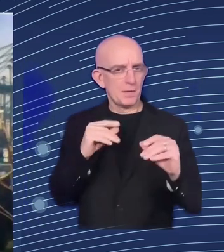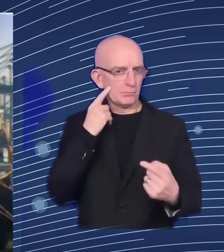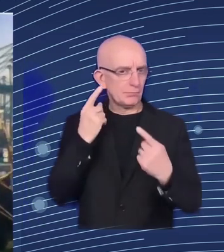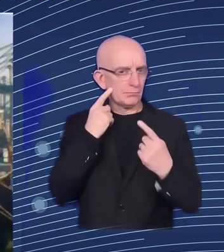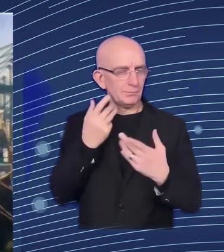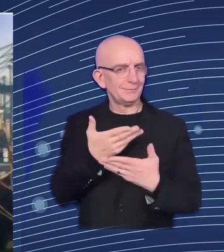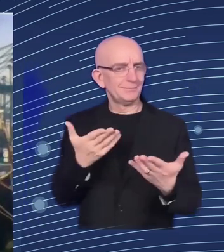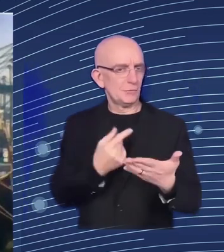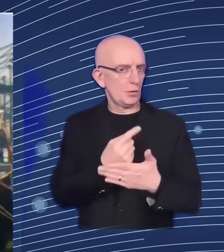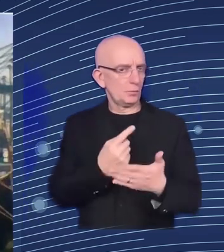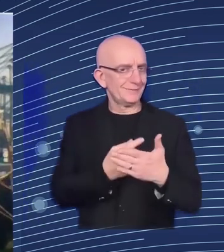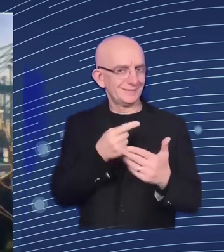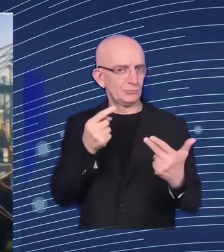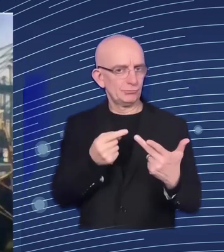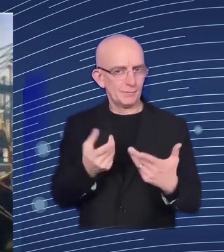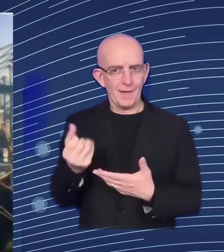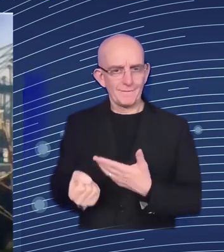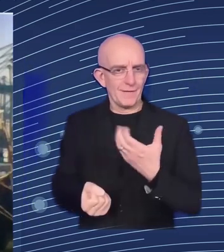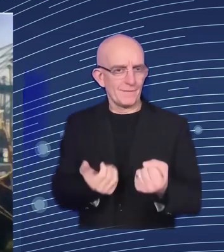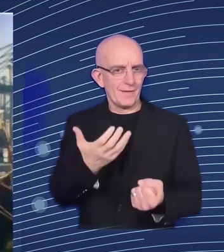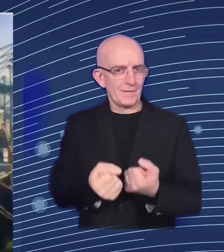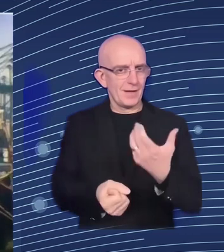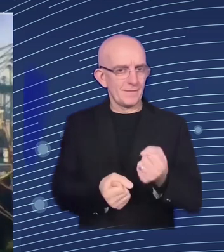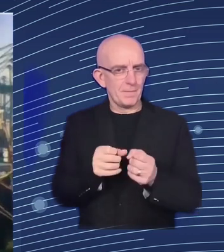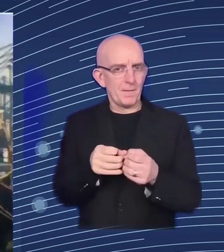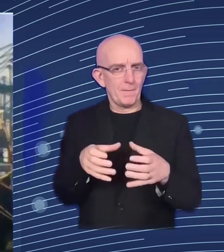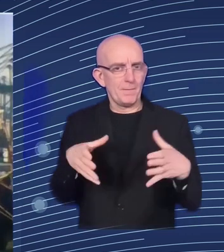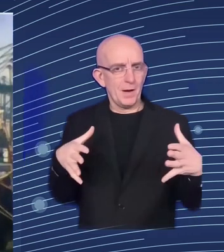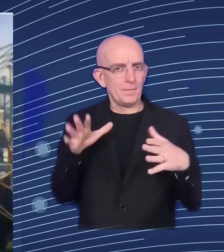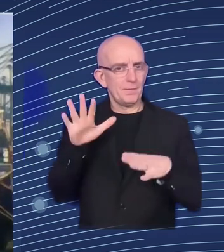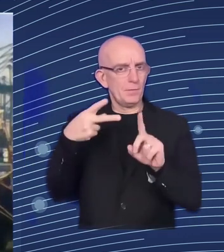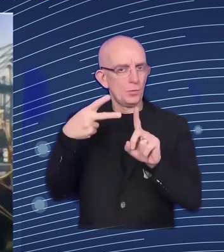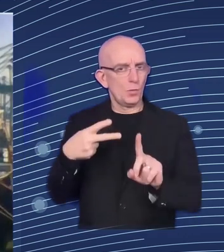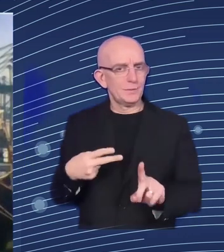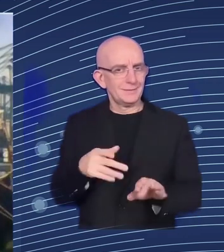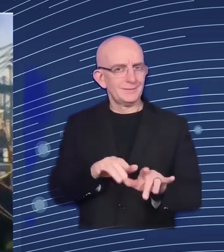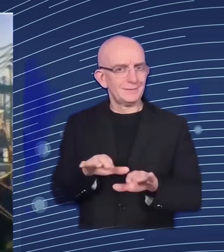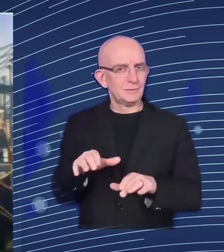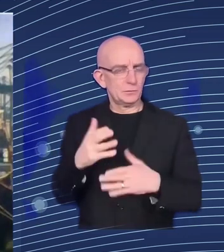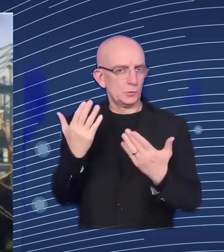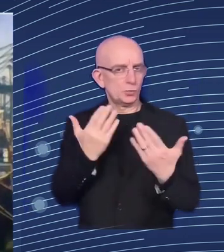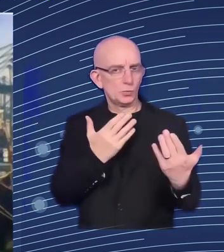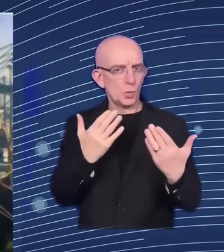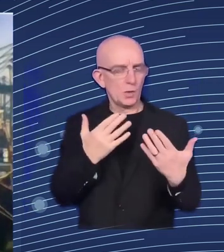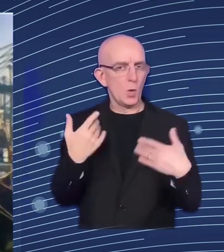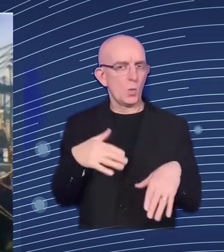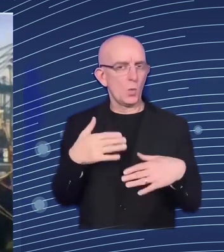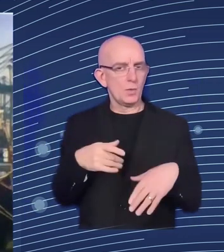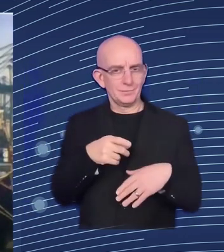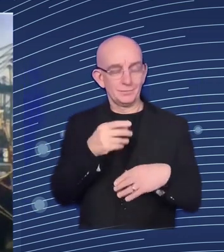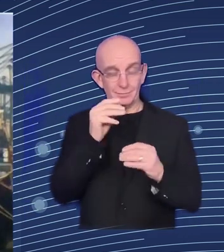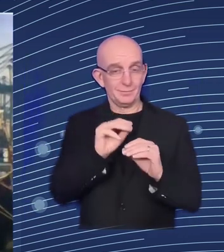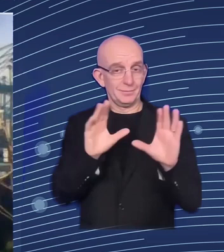clearly for people who are not where they used to live internally displaced refugees potentially coming back these are huge